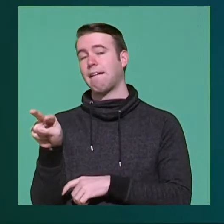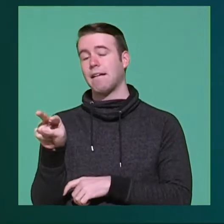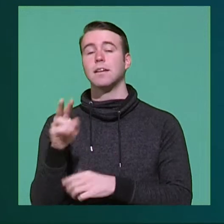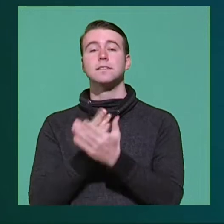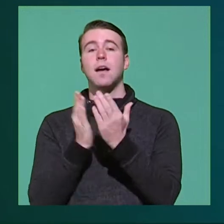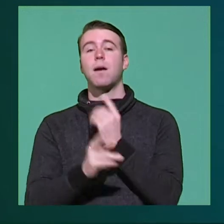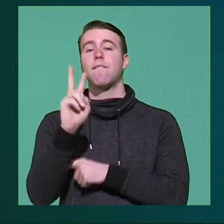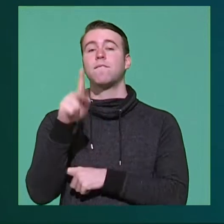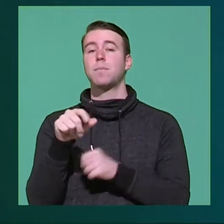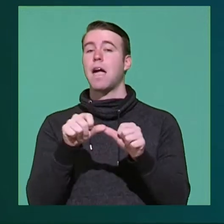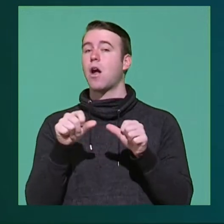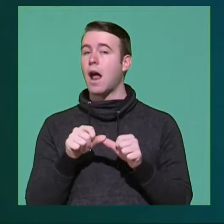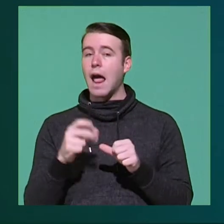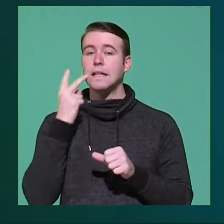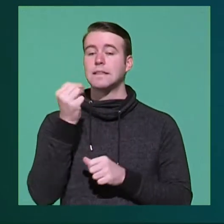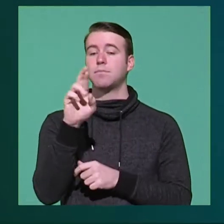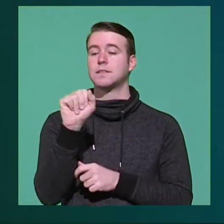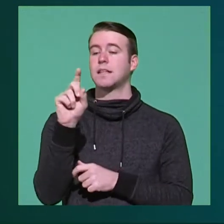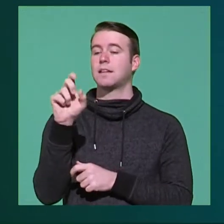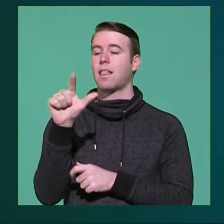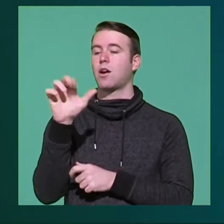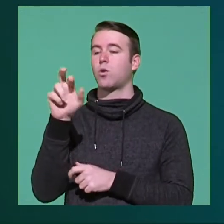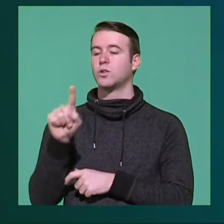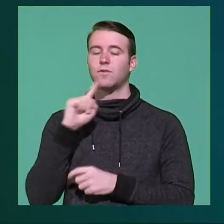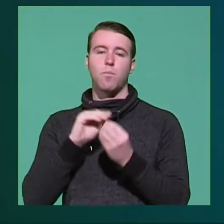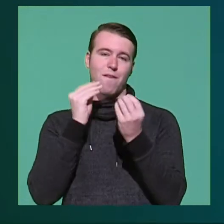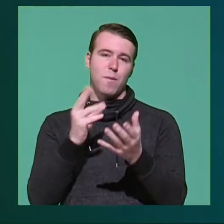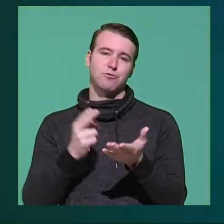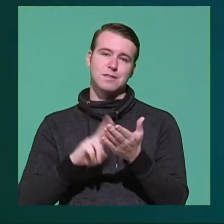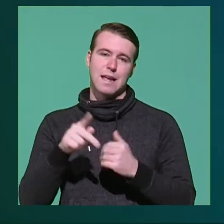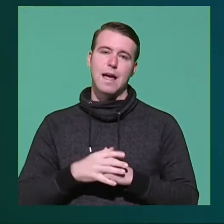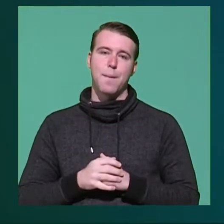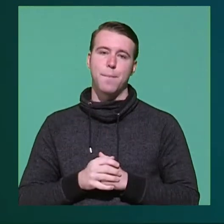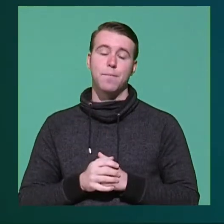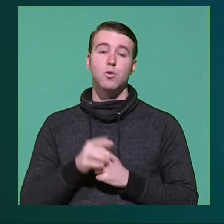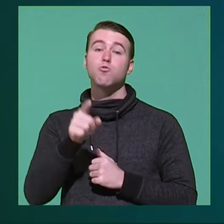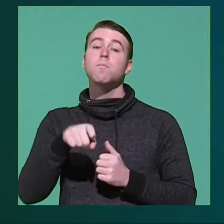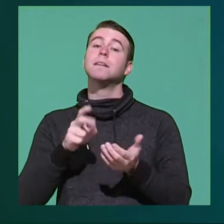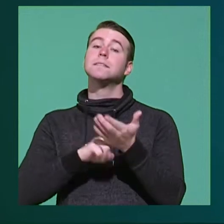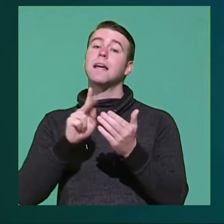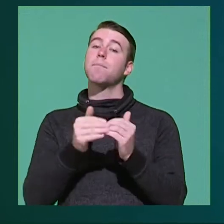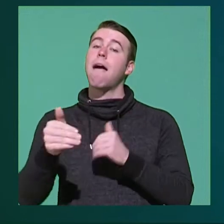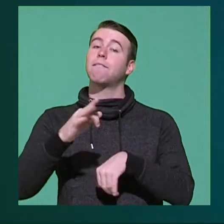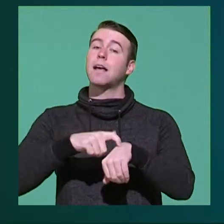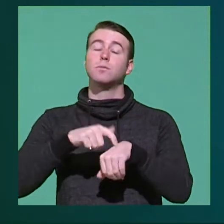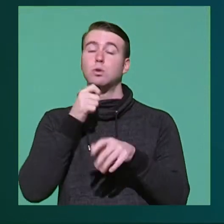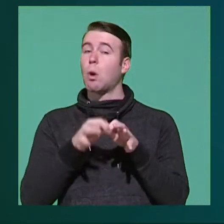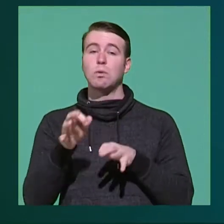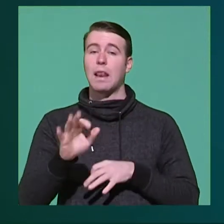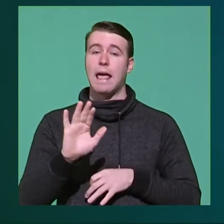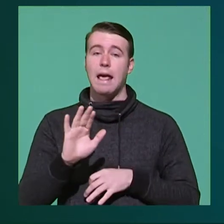Stop by the VP area and see Ms. De La Cruz for more information and to sign up. You must sign up ahead of time so don't delay.